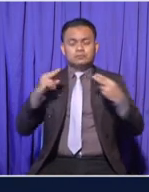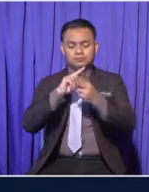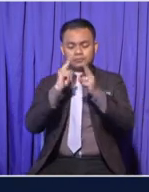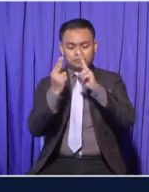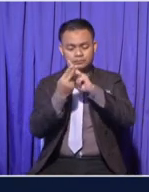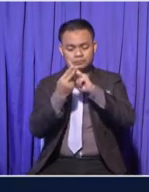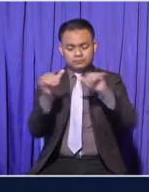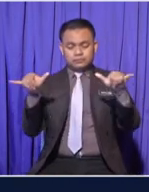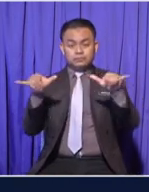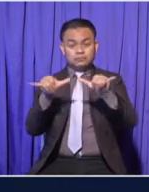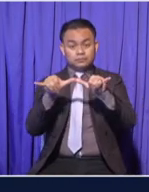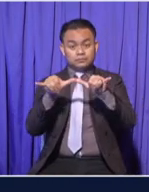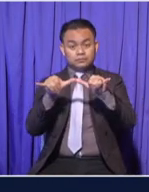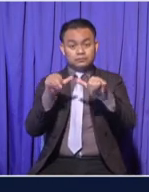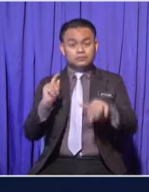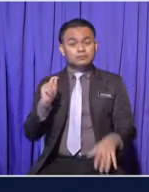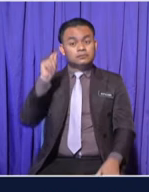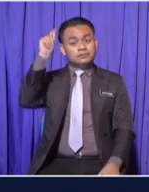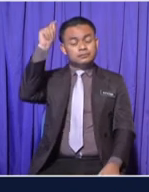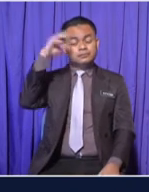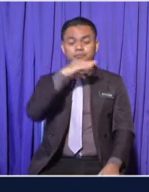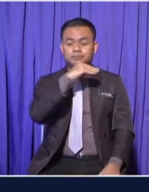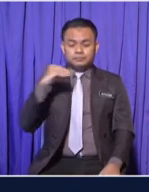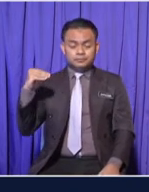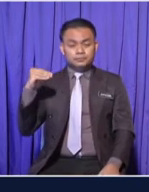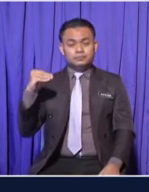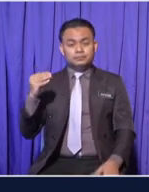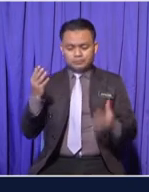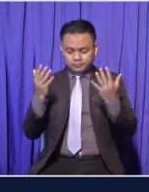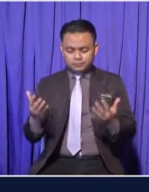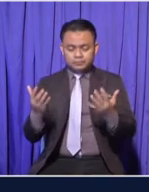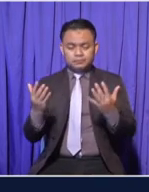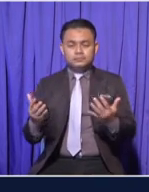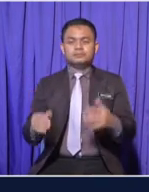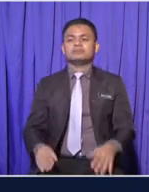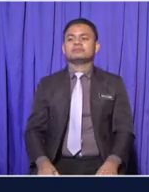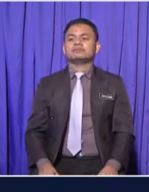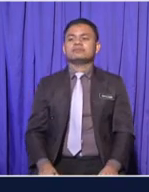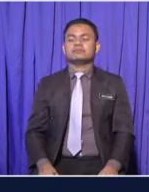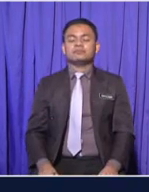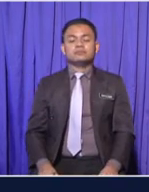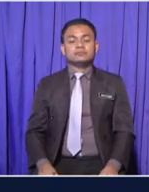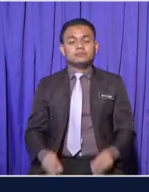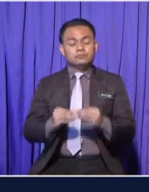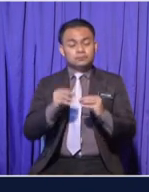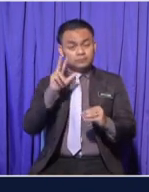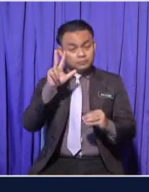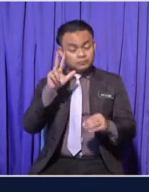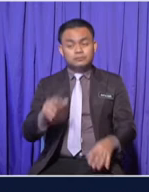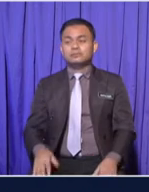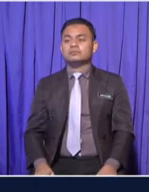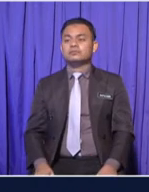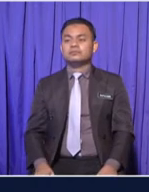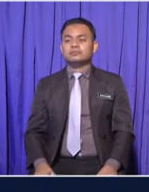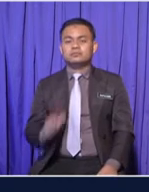In size High and Wakes Individually Number three Facial